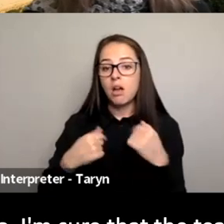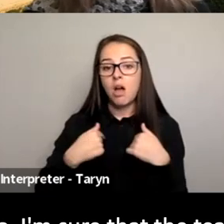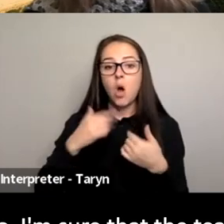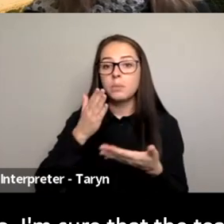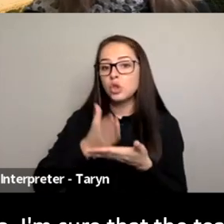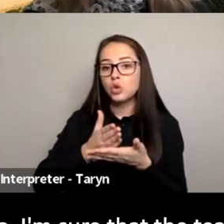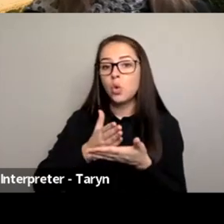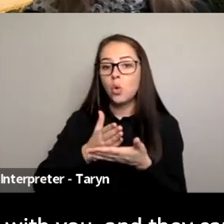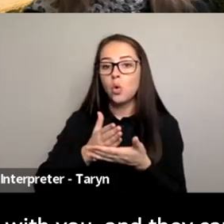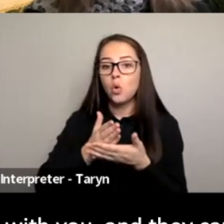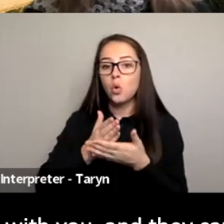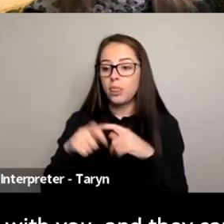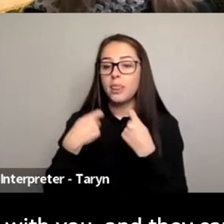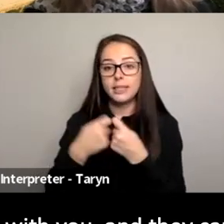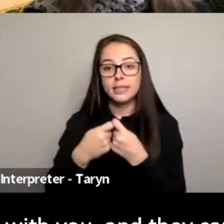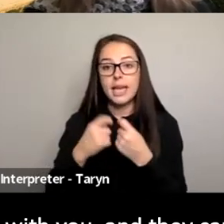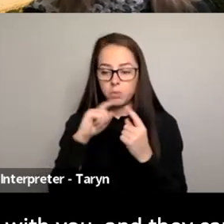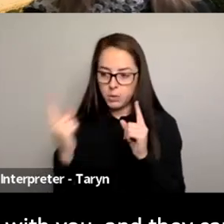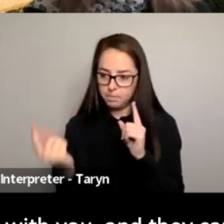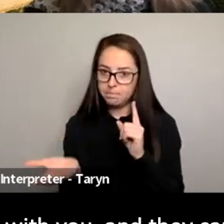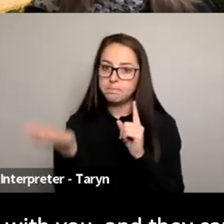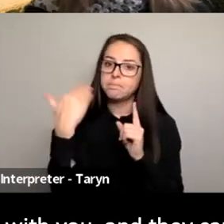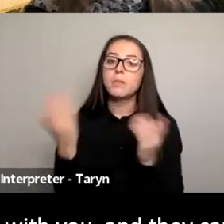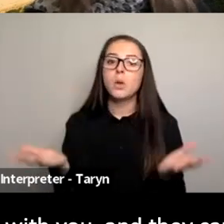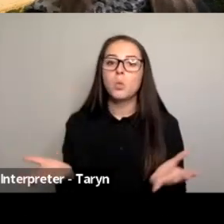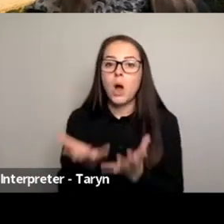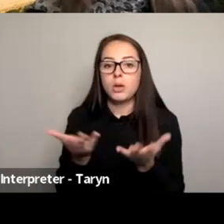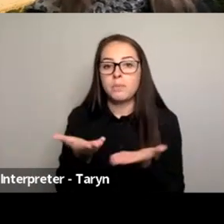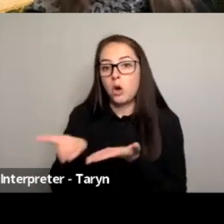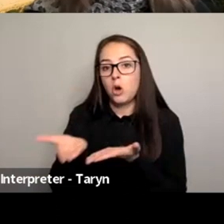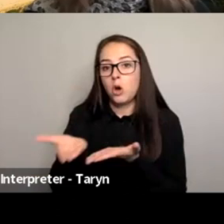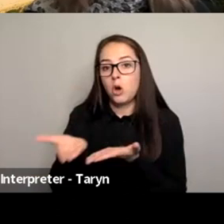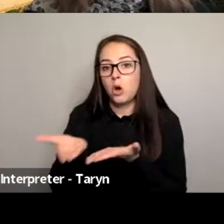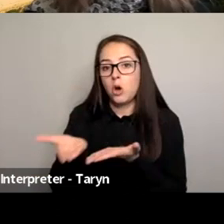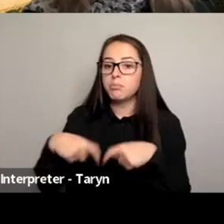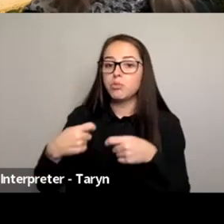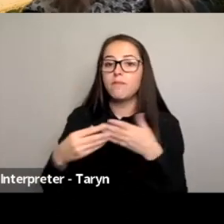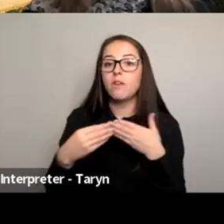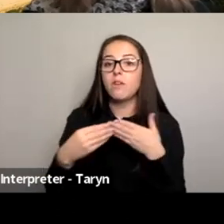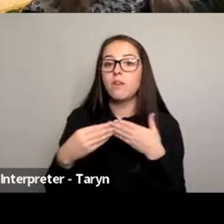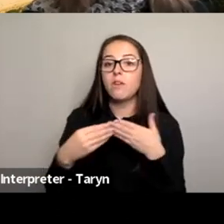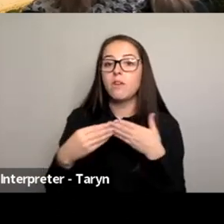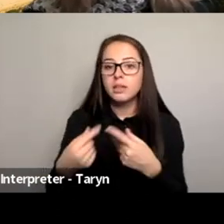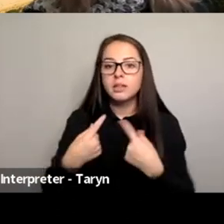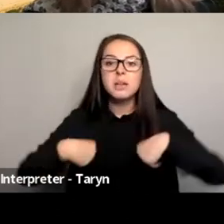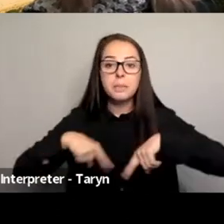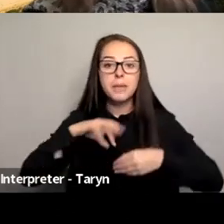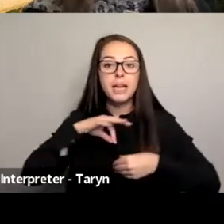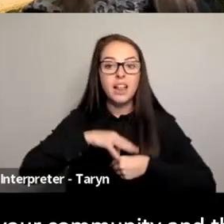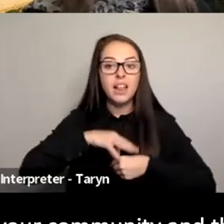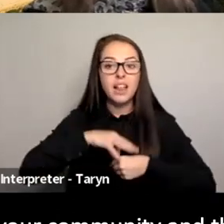would welcome a conversation with you and they can provide that guidance. And as an elected representative,